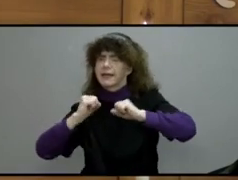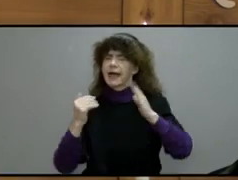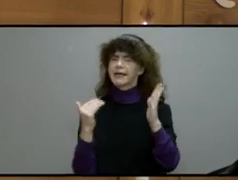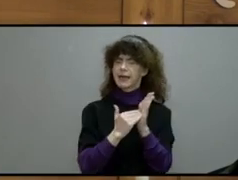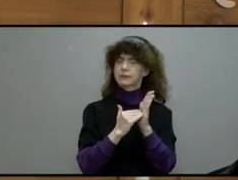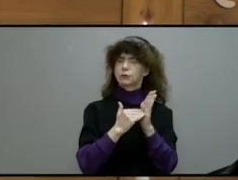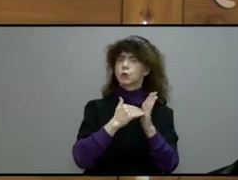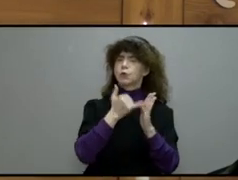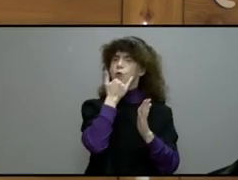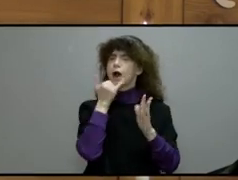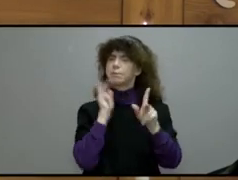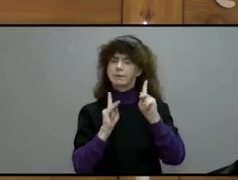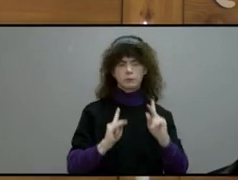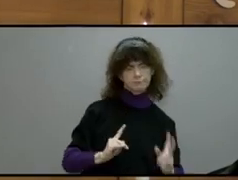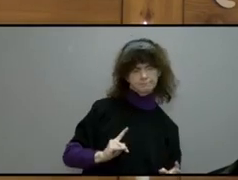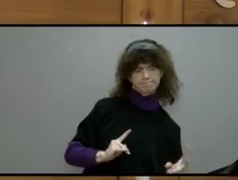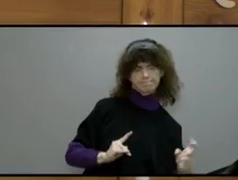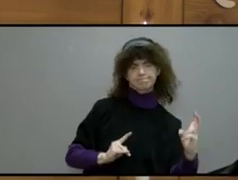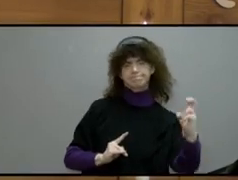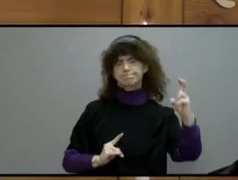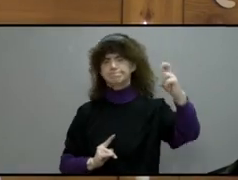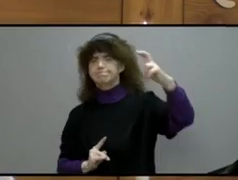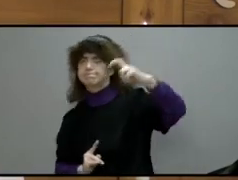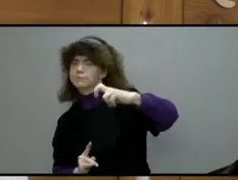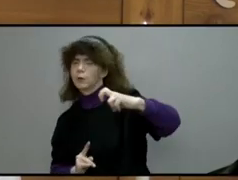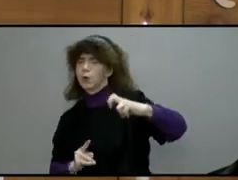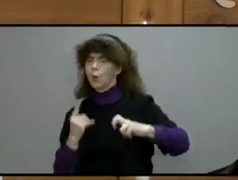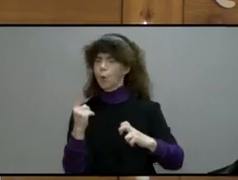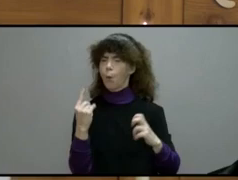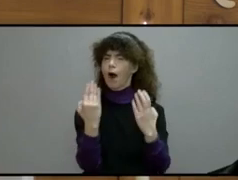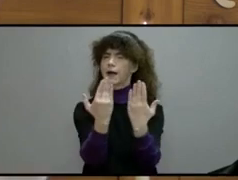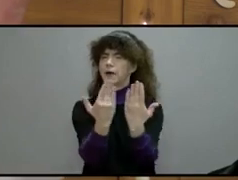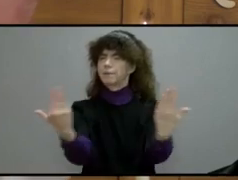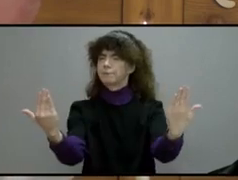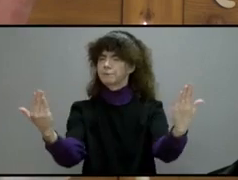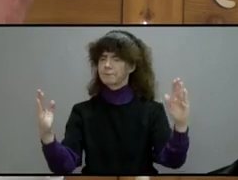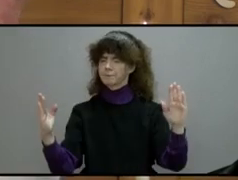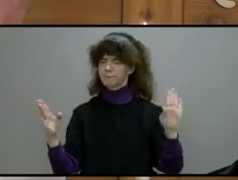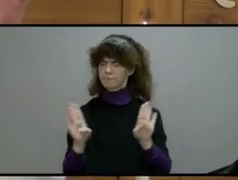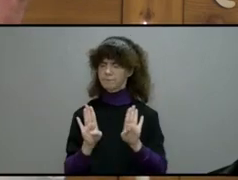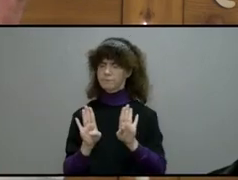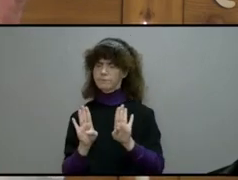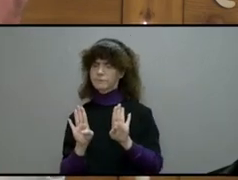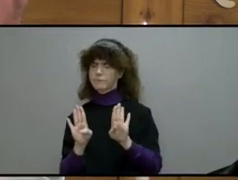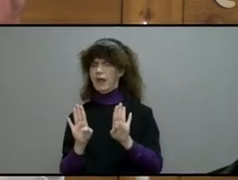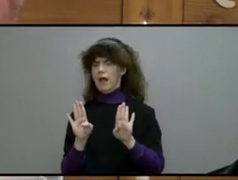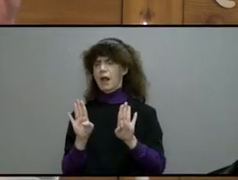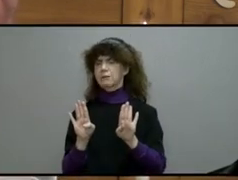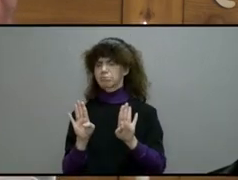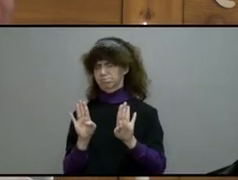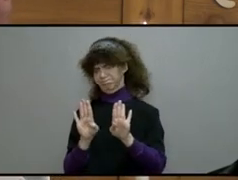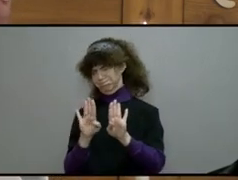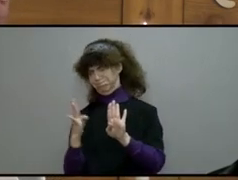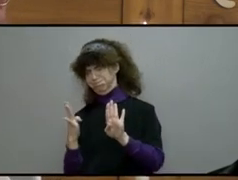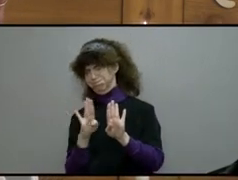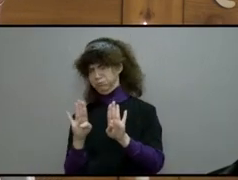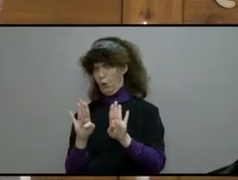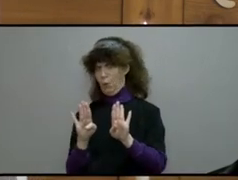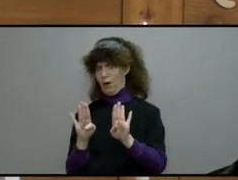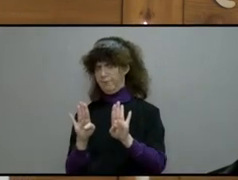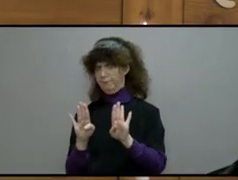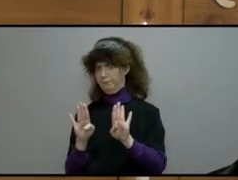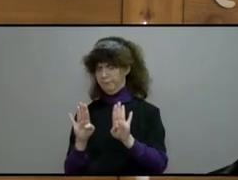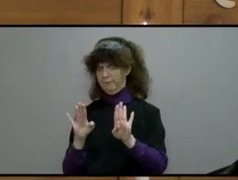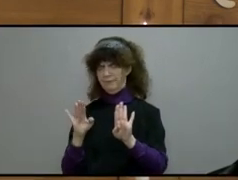way. In one of the walls, there was a space a little wider than a man's body. The shepherd stood